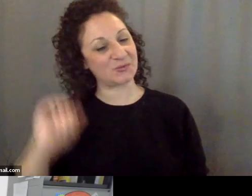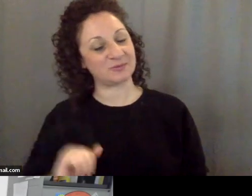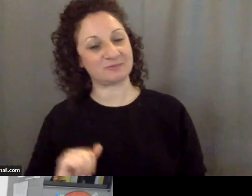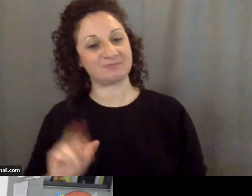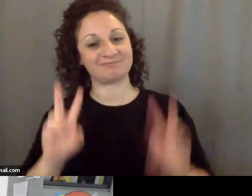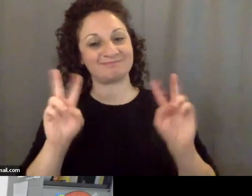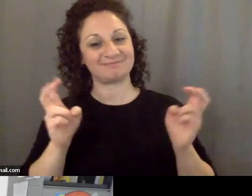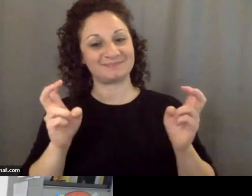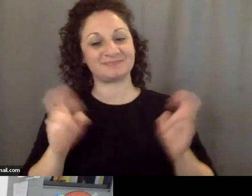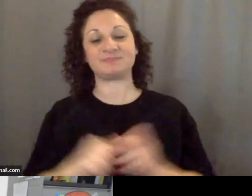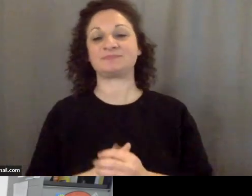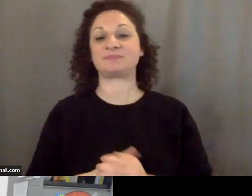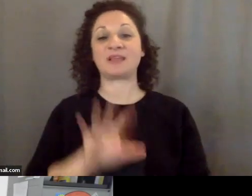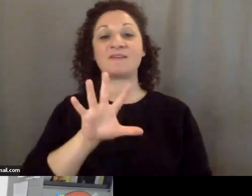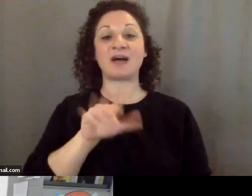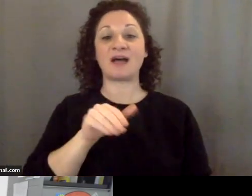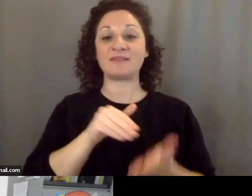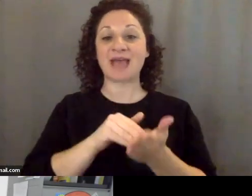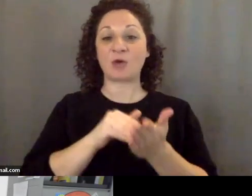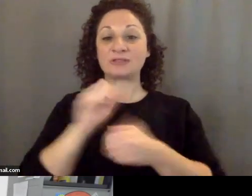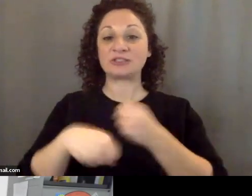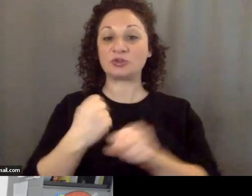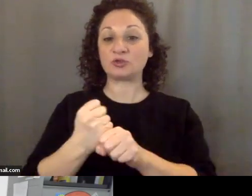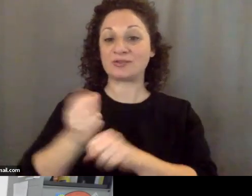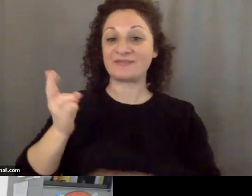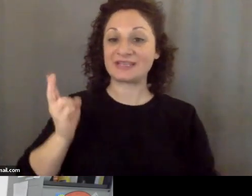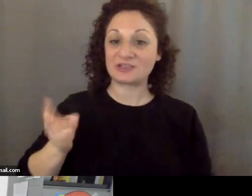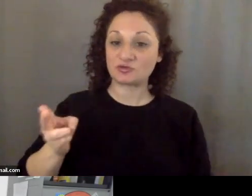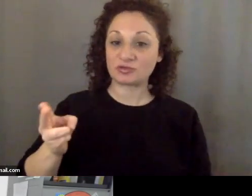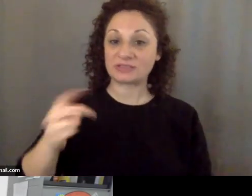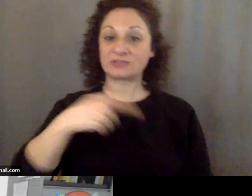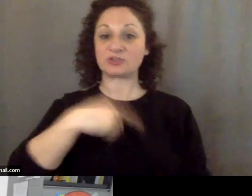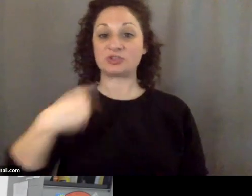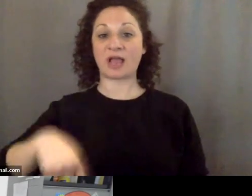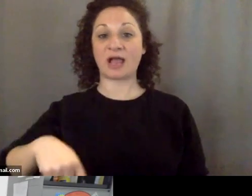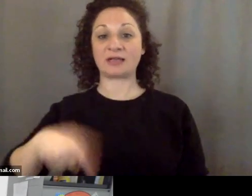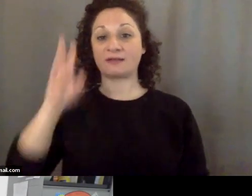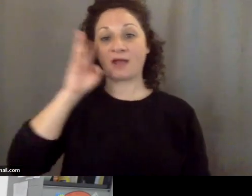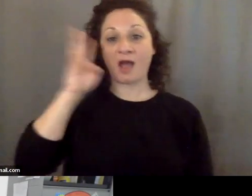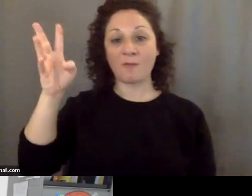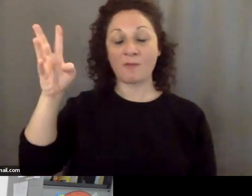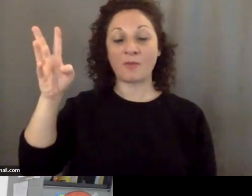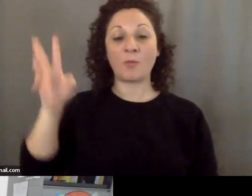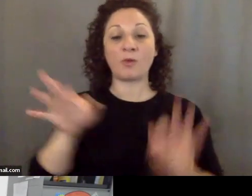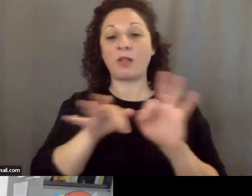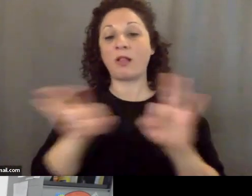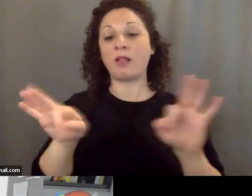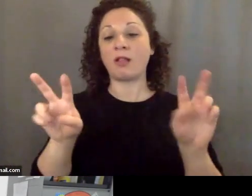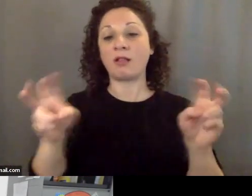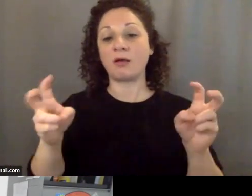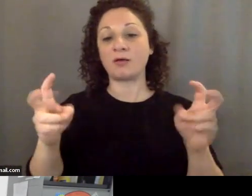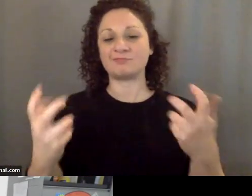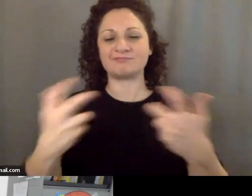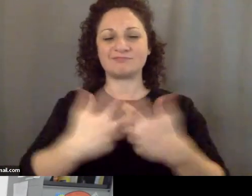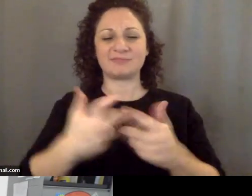know, with 5,000 years of history, the Chinese have come up with a four-character saying for almost everything. And